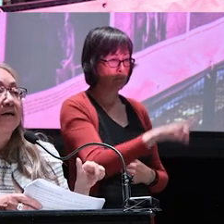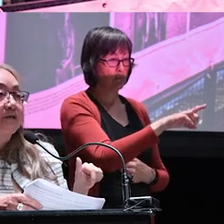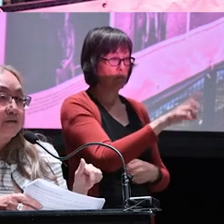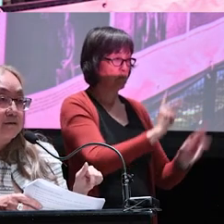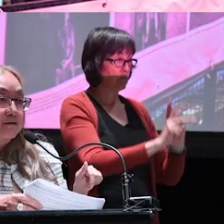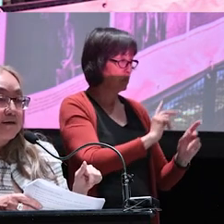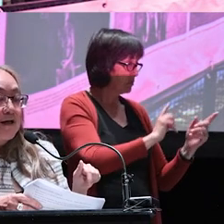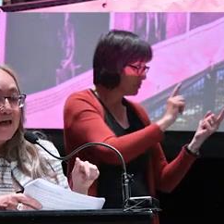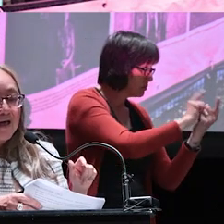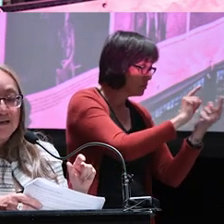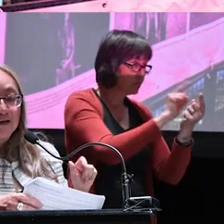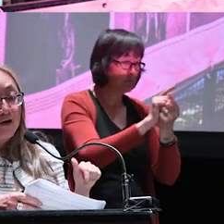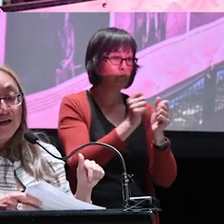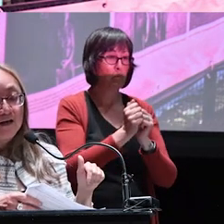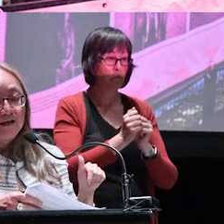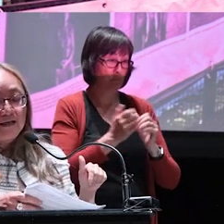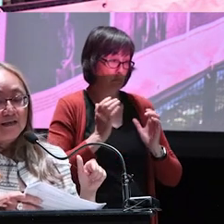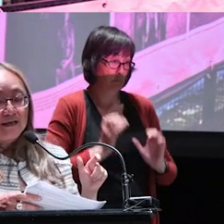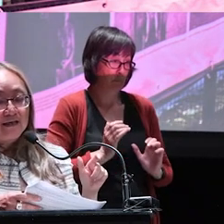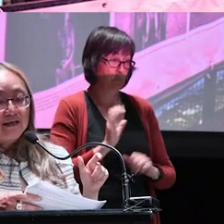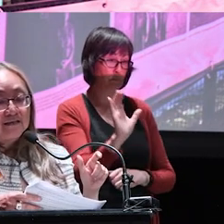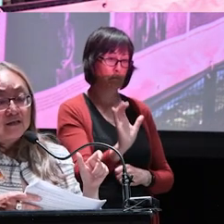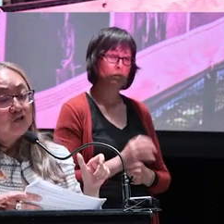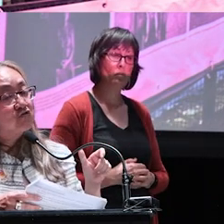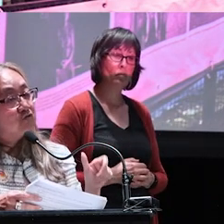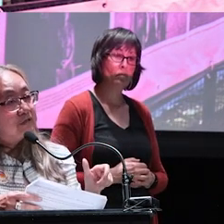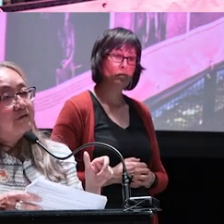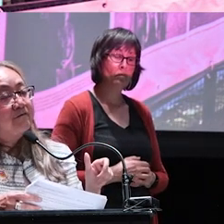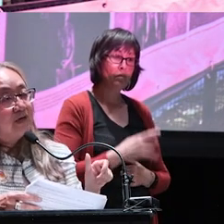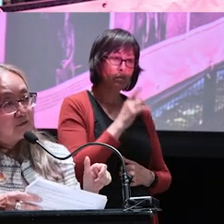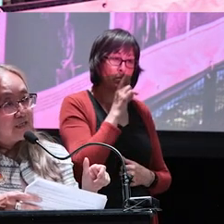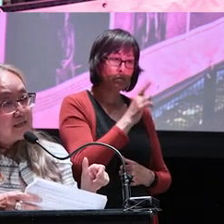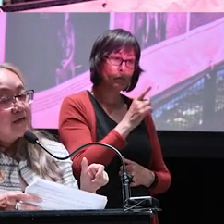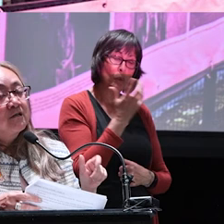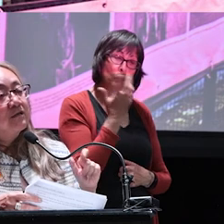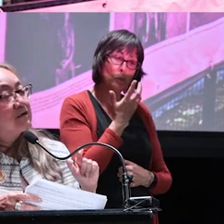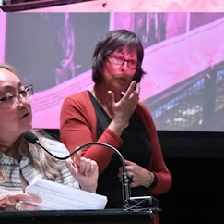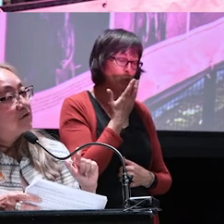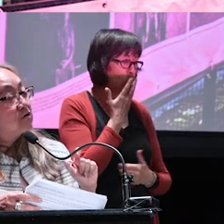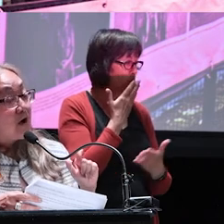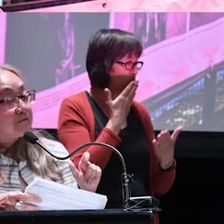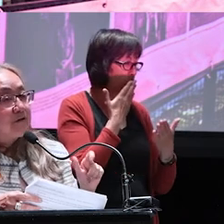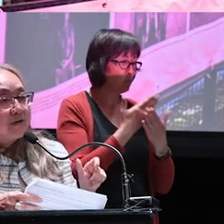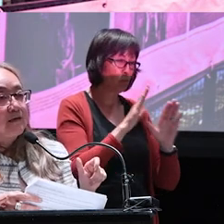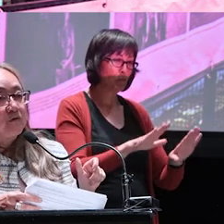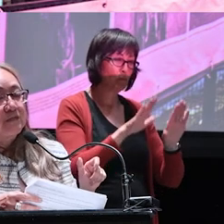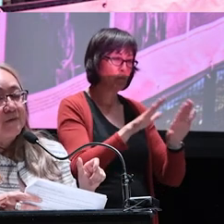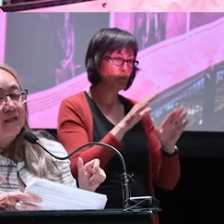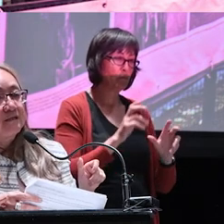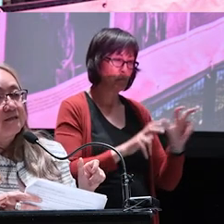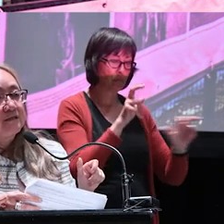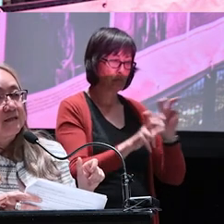with Calgarians. And, you know, it's an extraordinary investment. There are not very many